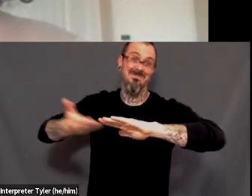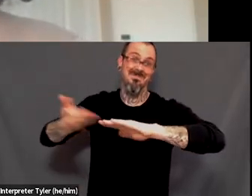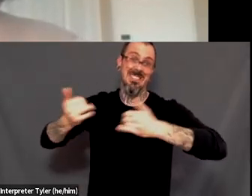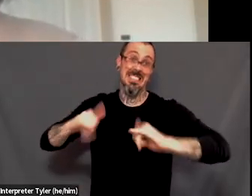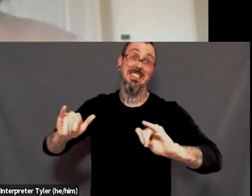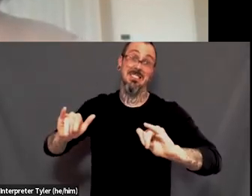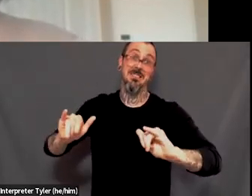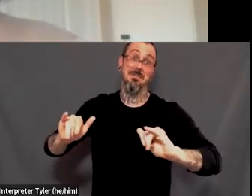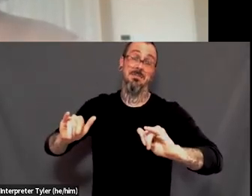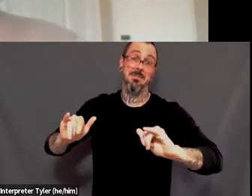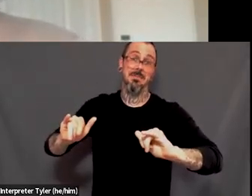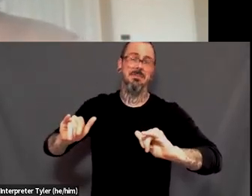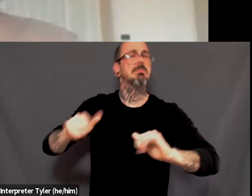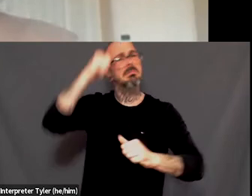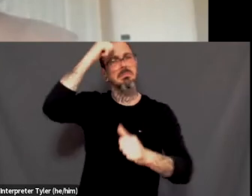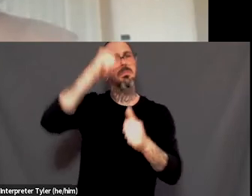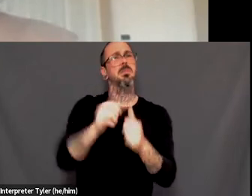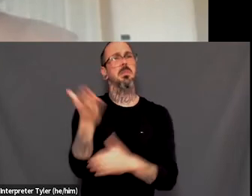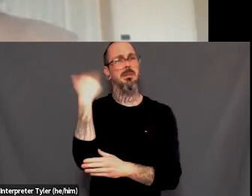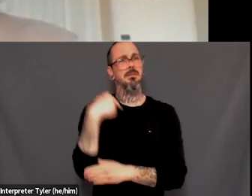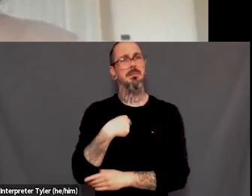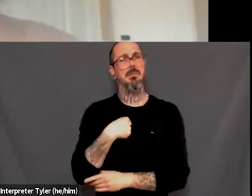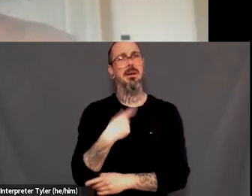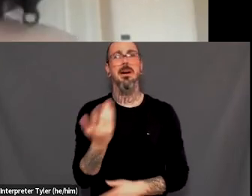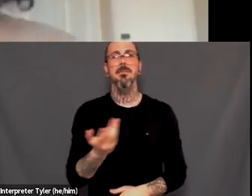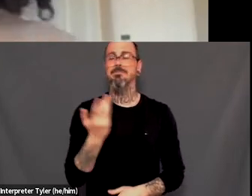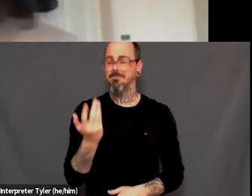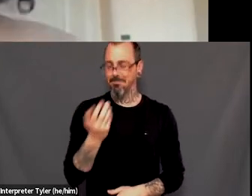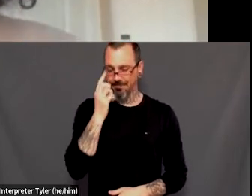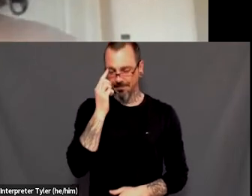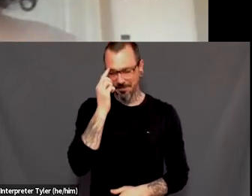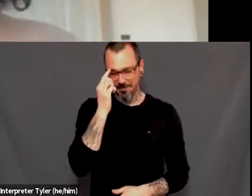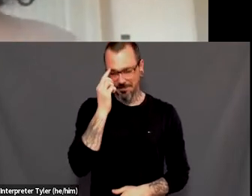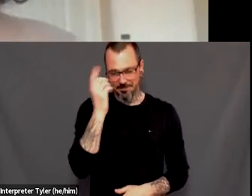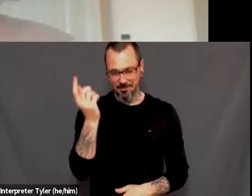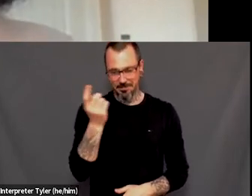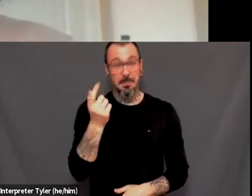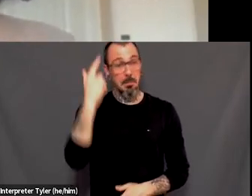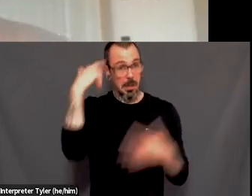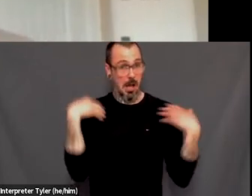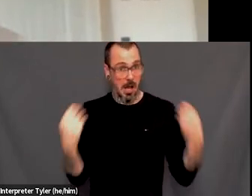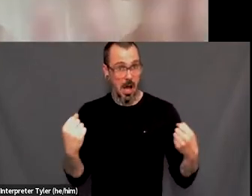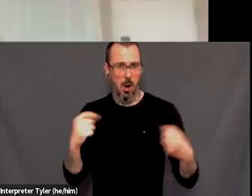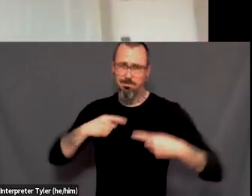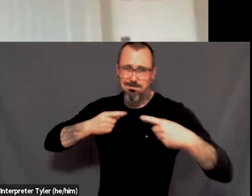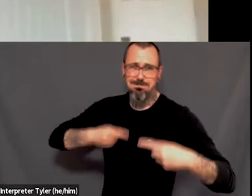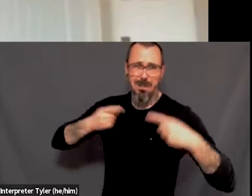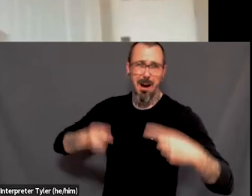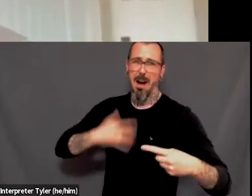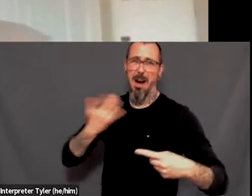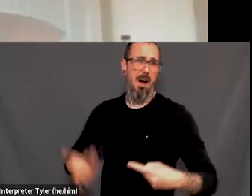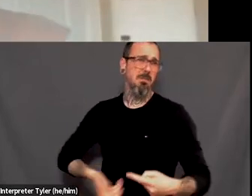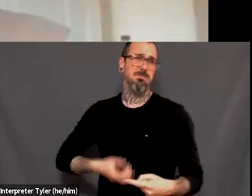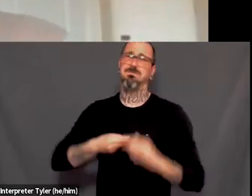I remember like that one time I was, um, having, I was having a mental breakdown and I called, I don't know what number I